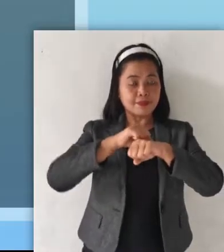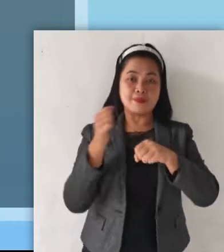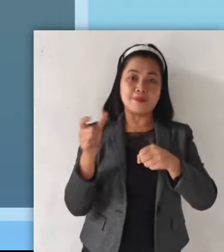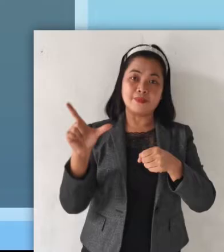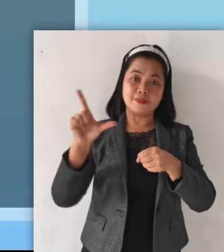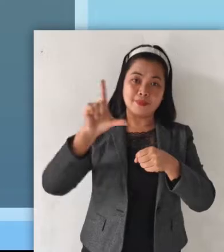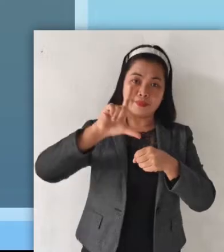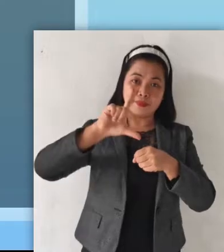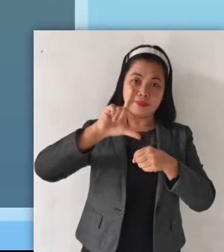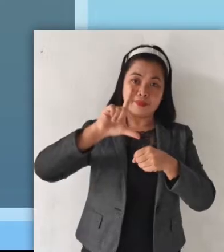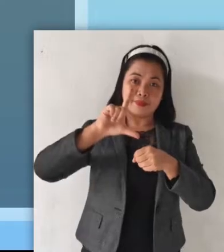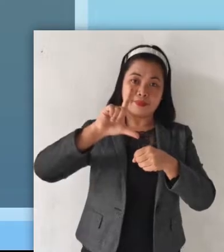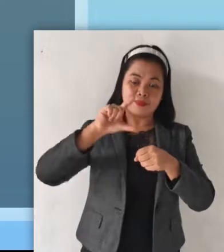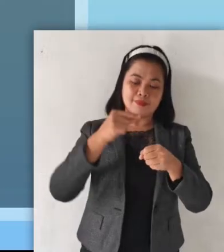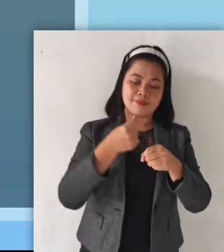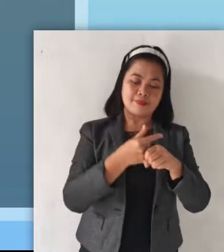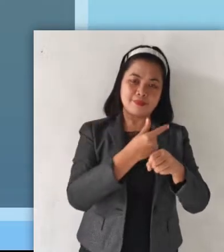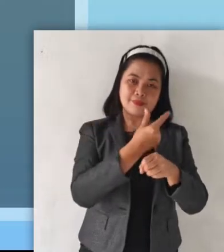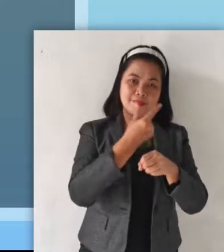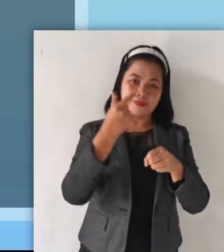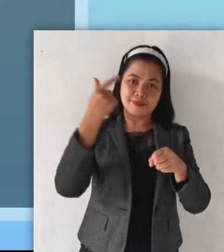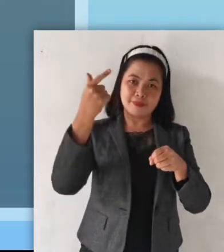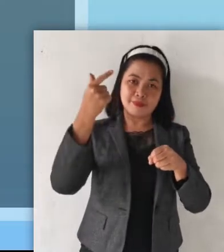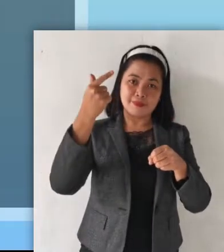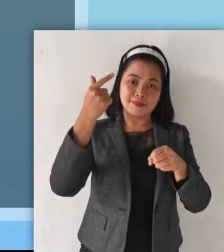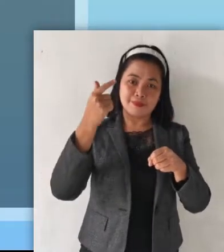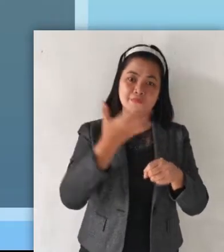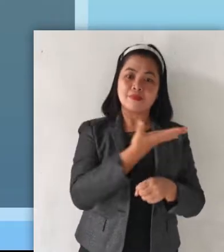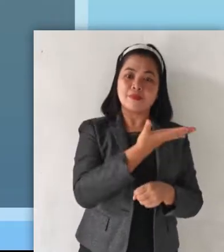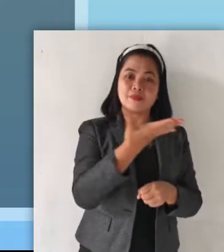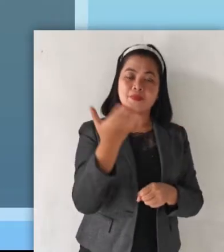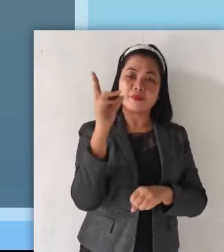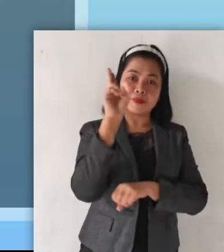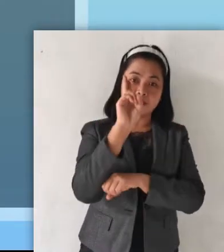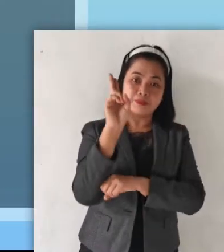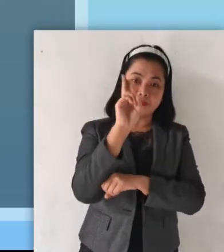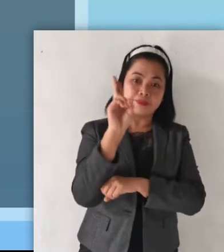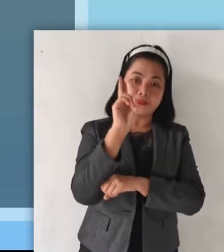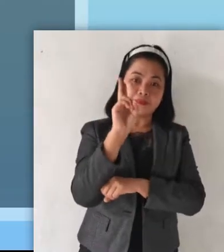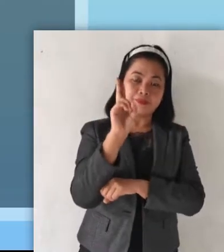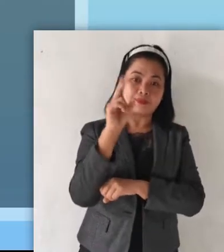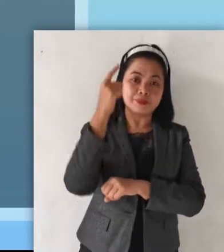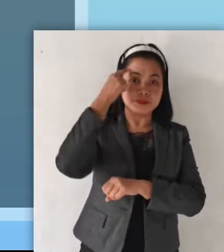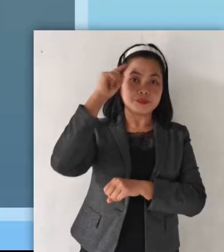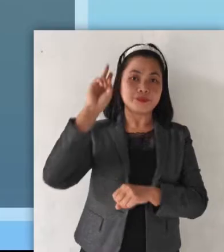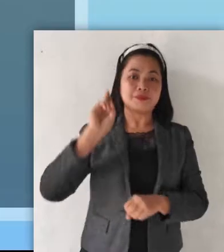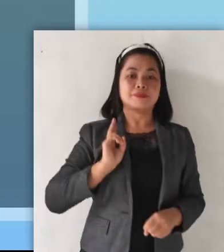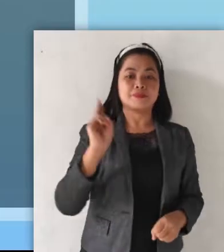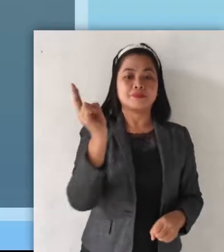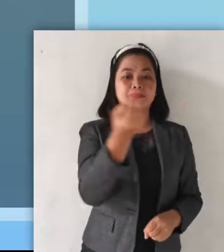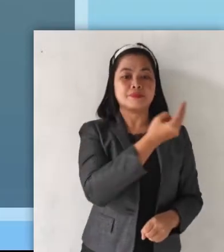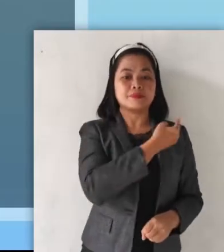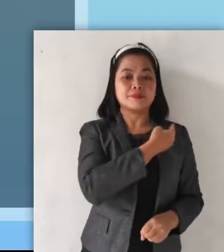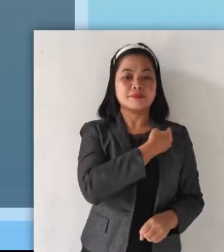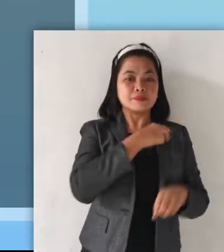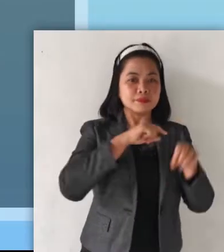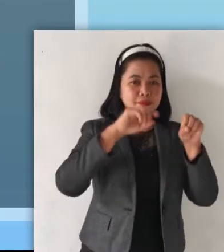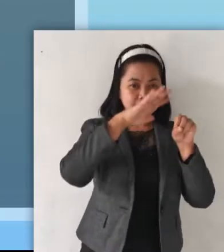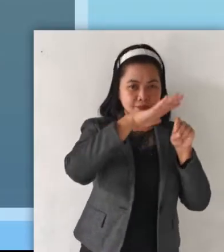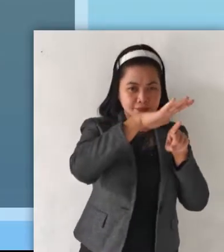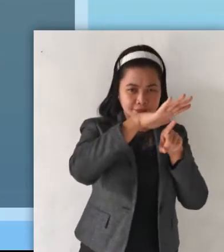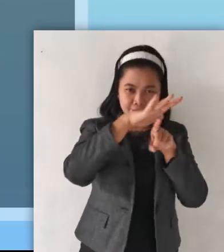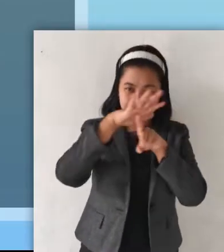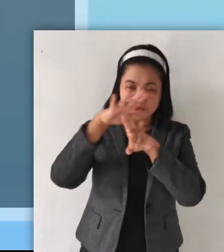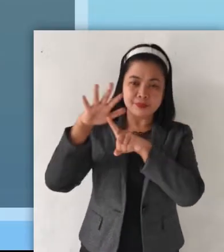liquid, gas. They are useful for us. Let's observe